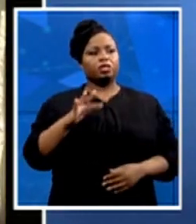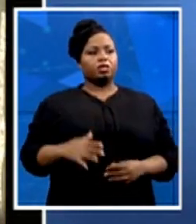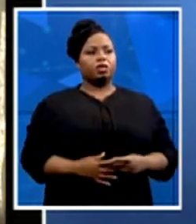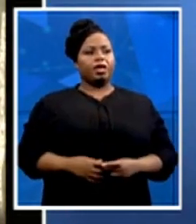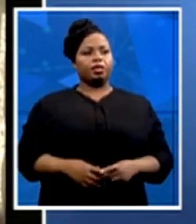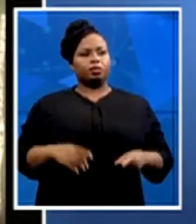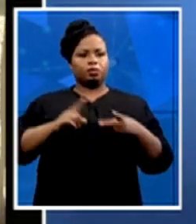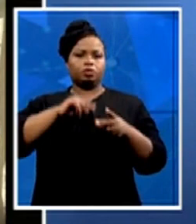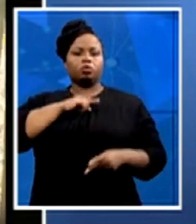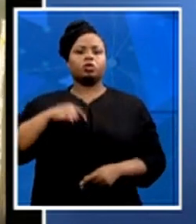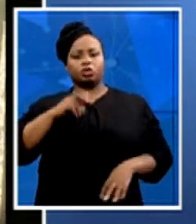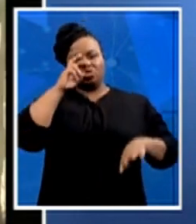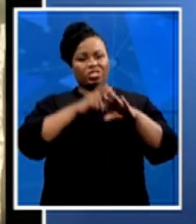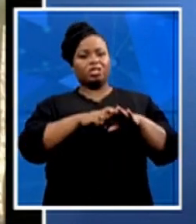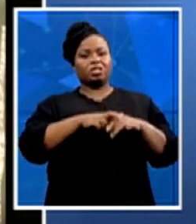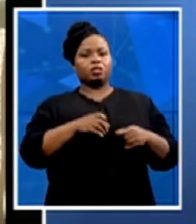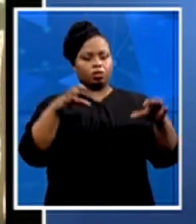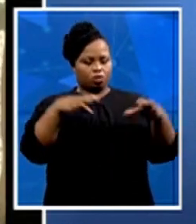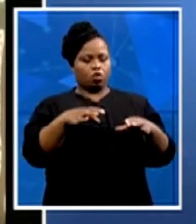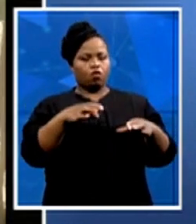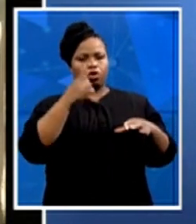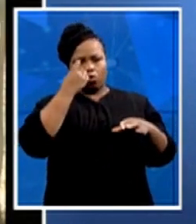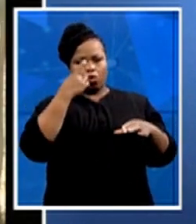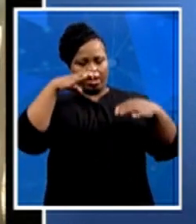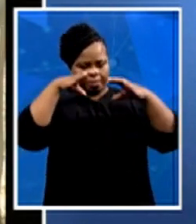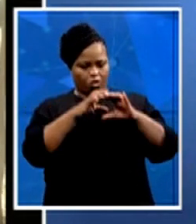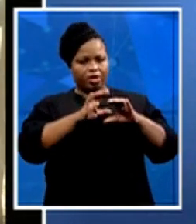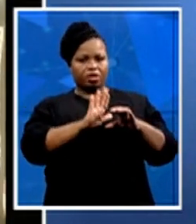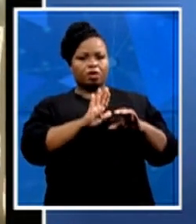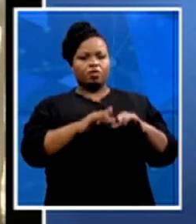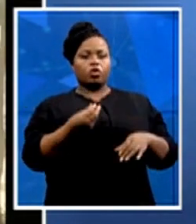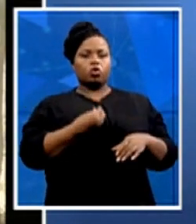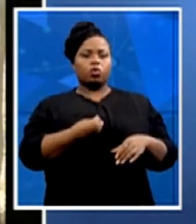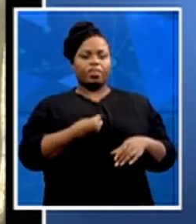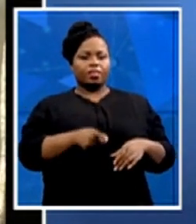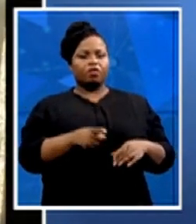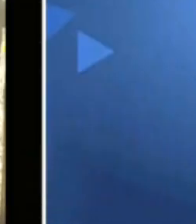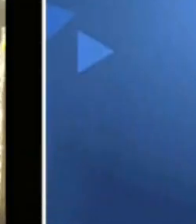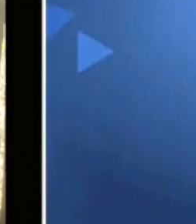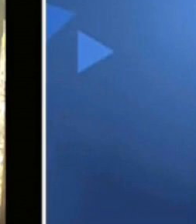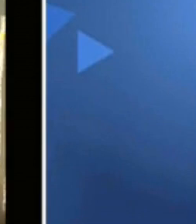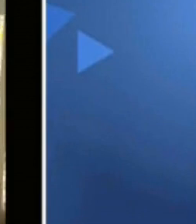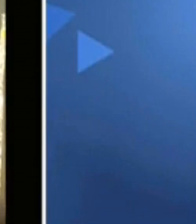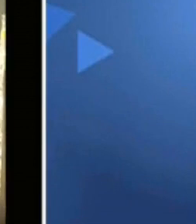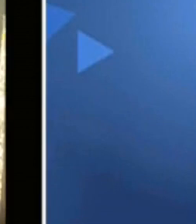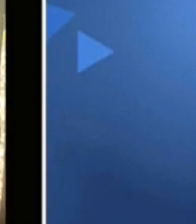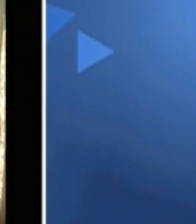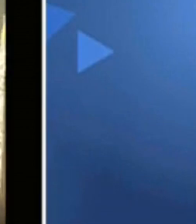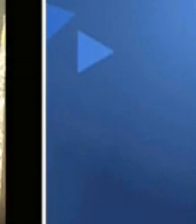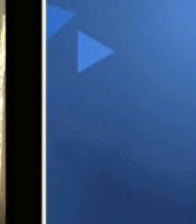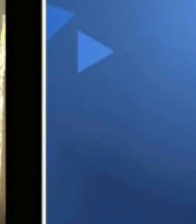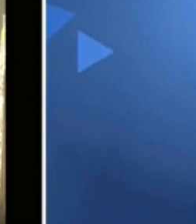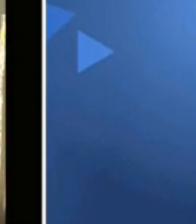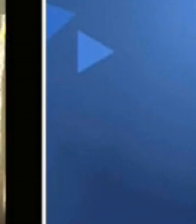in terms of a ministry tree for young people. But we also believe that issues of youth empowerment